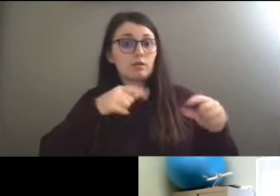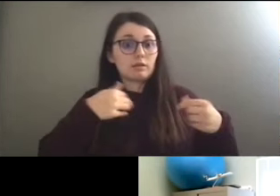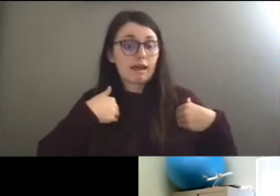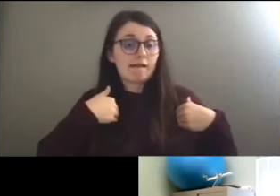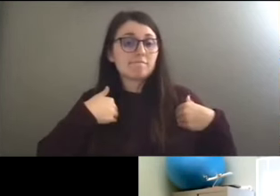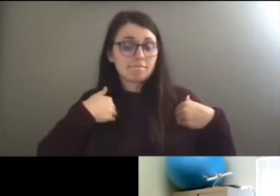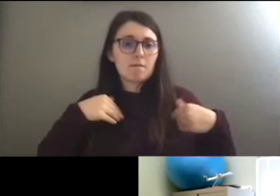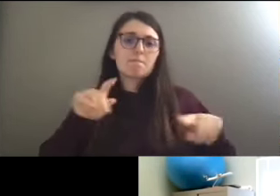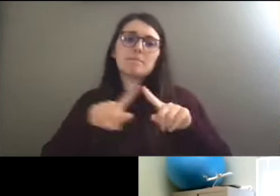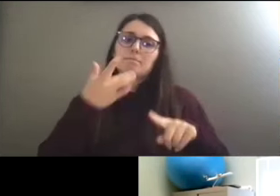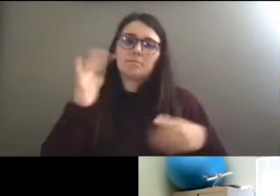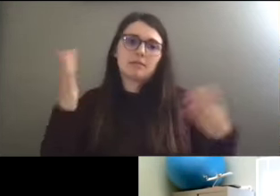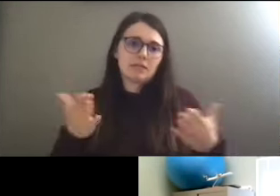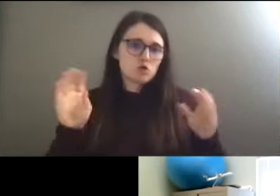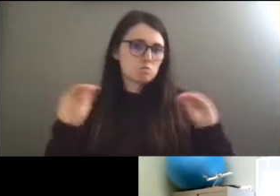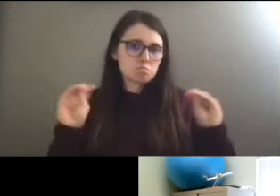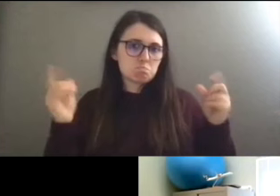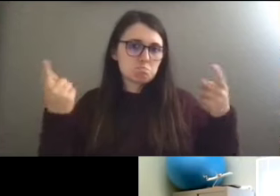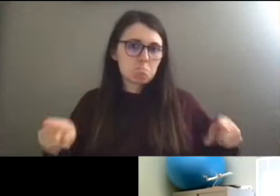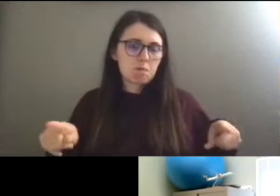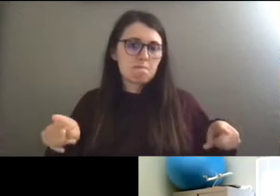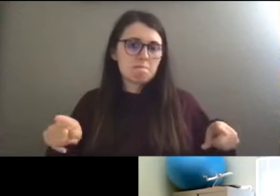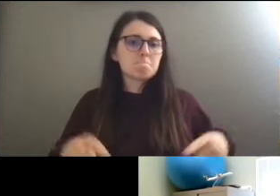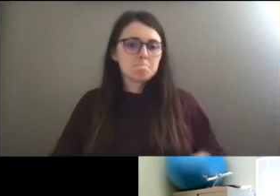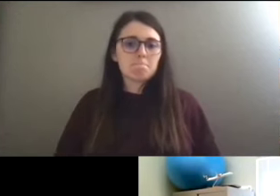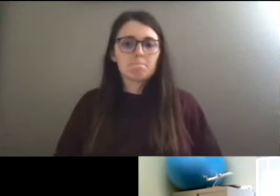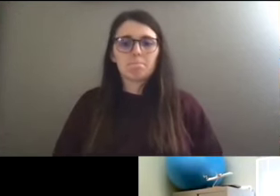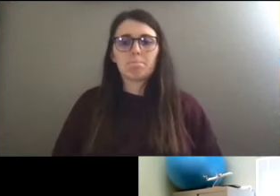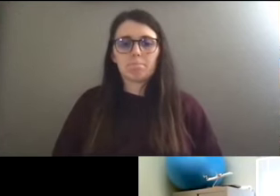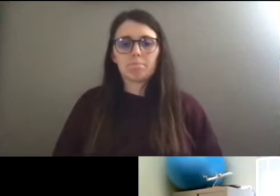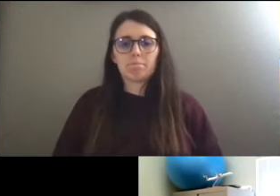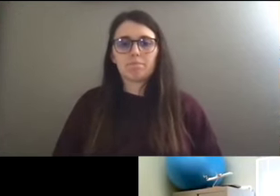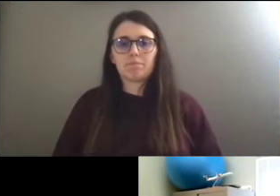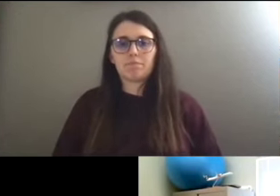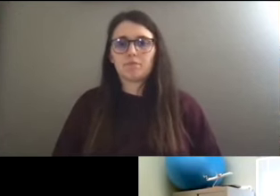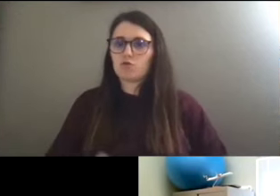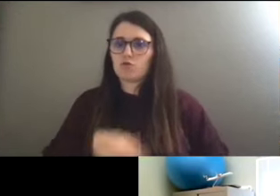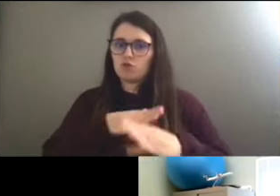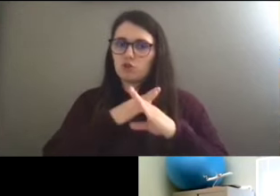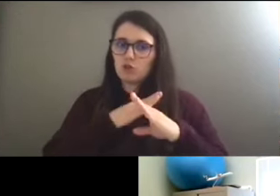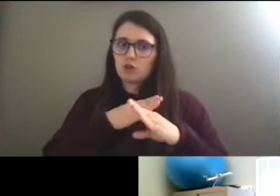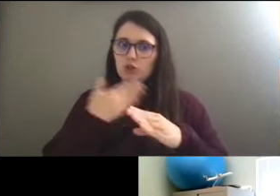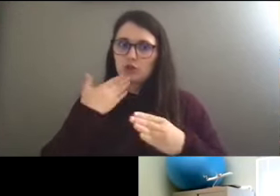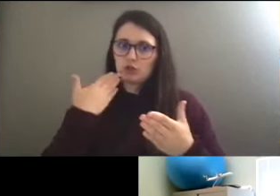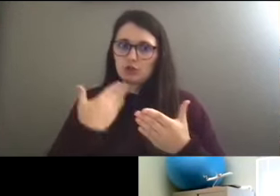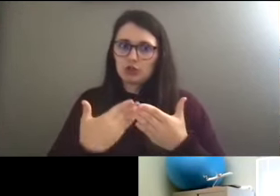But, uh, luckily here at Eugene, we haven't had to have that issue. Sweet. Security is really good. Like those machines that